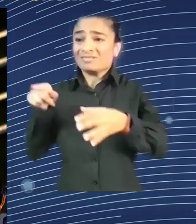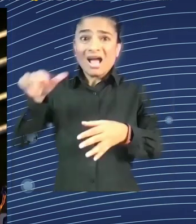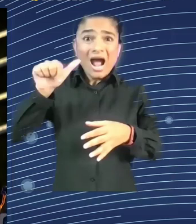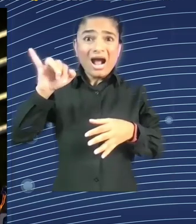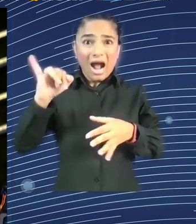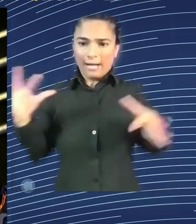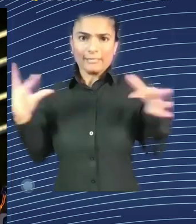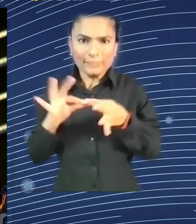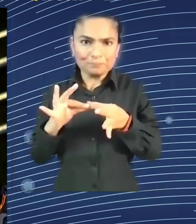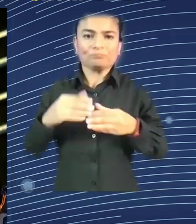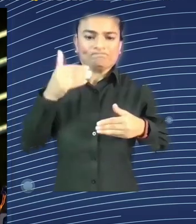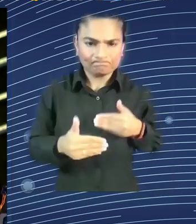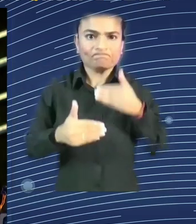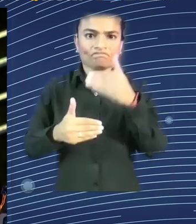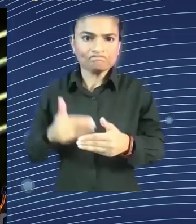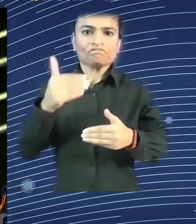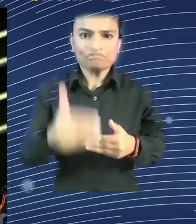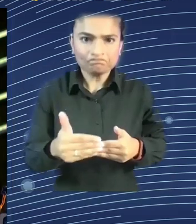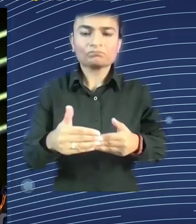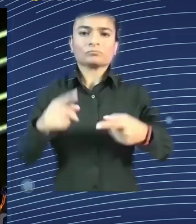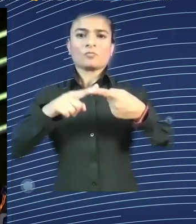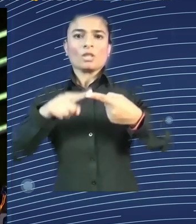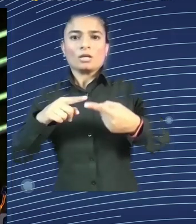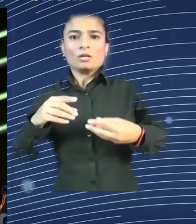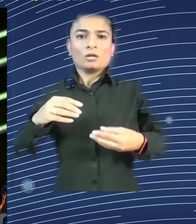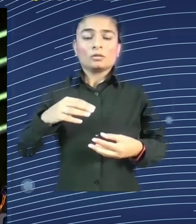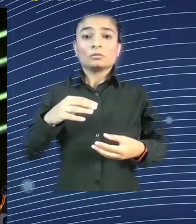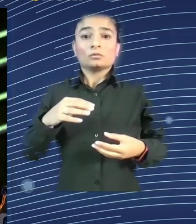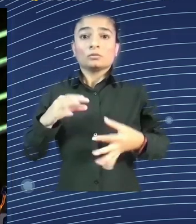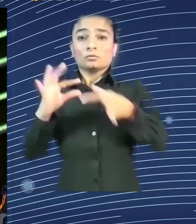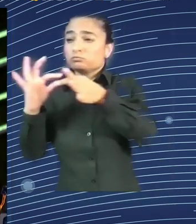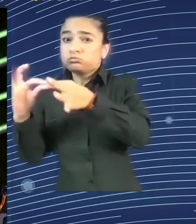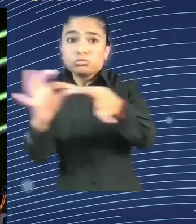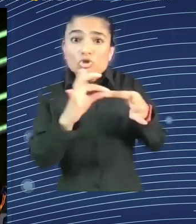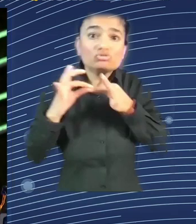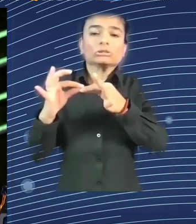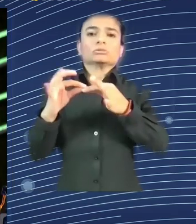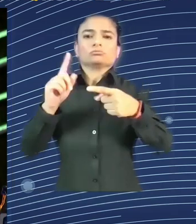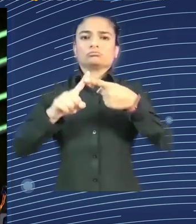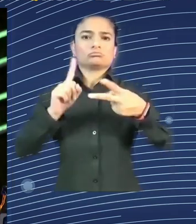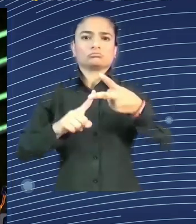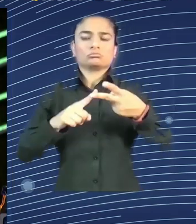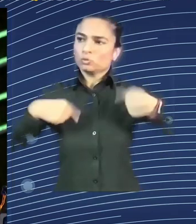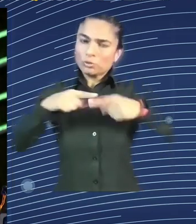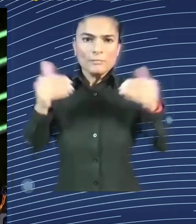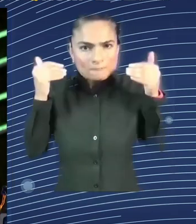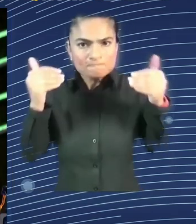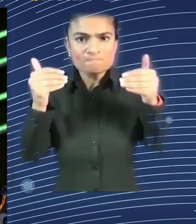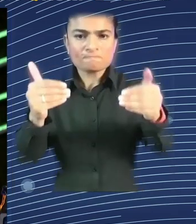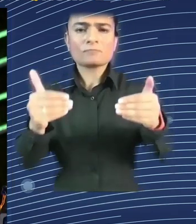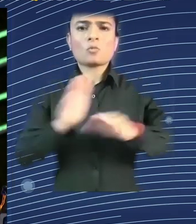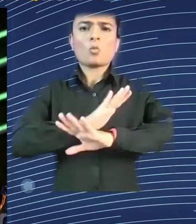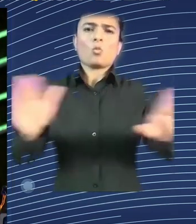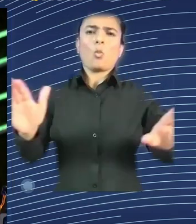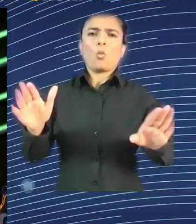will hamper all our innovation versus, well, actually, we think we need rules. If we have this extra societal perspective on it, I think